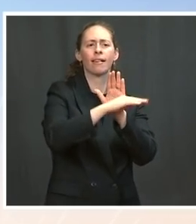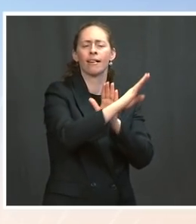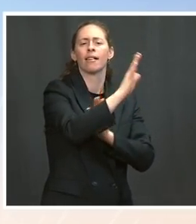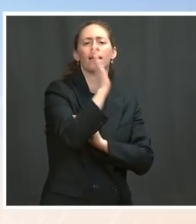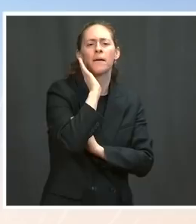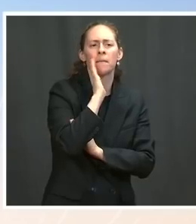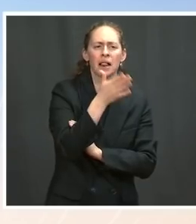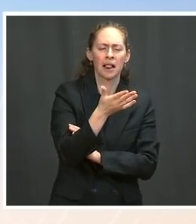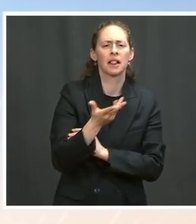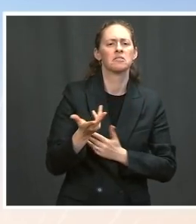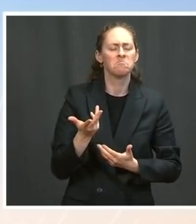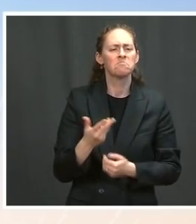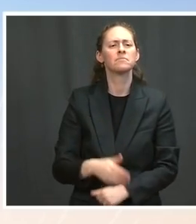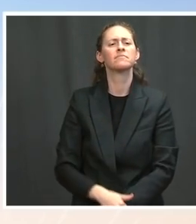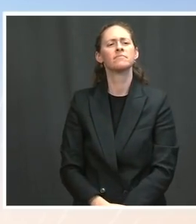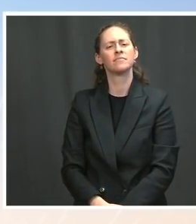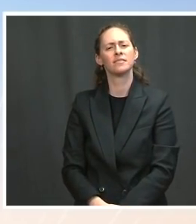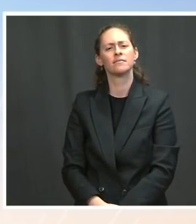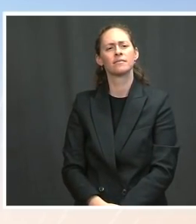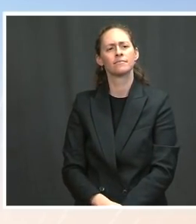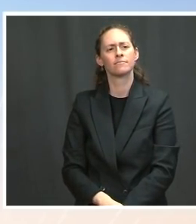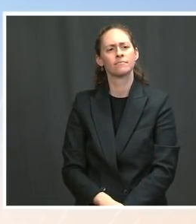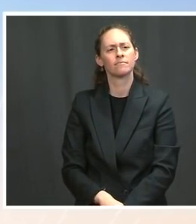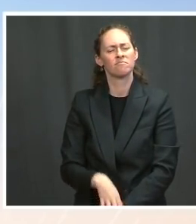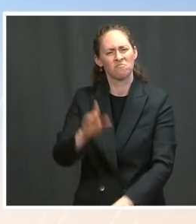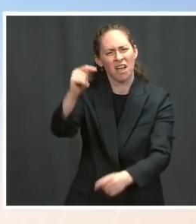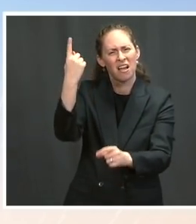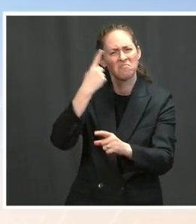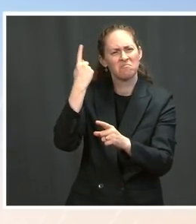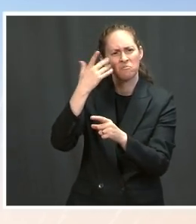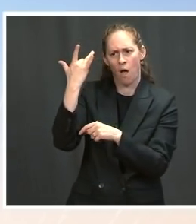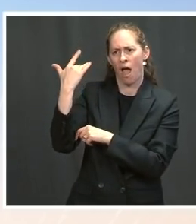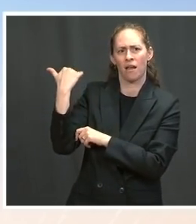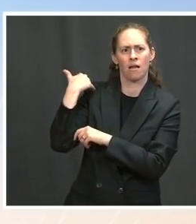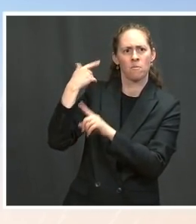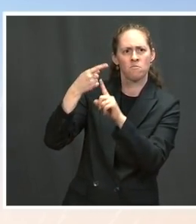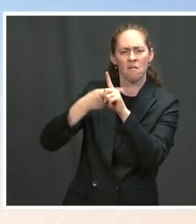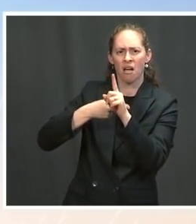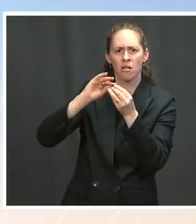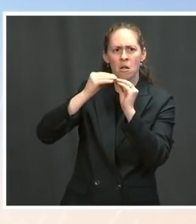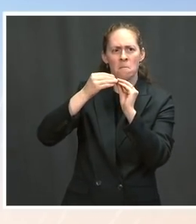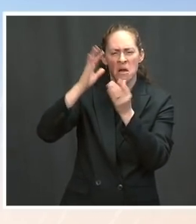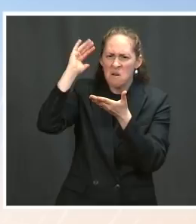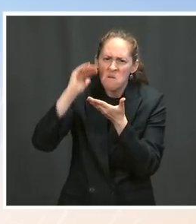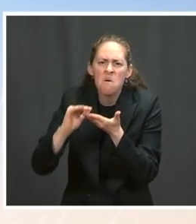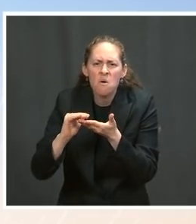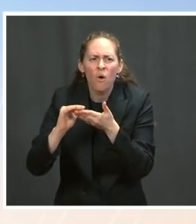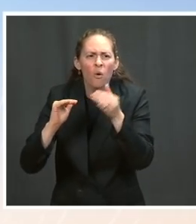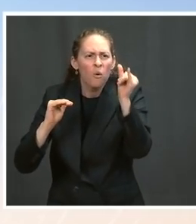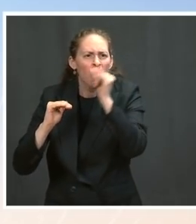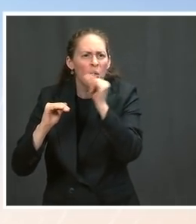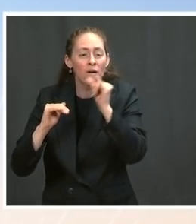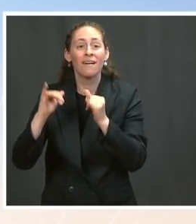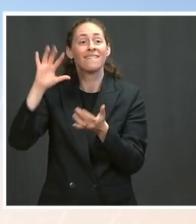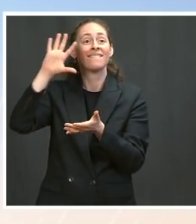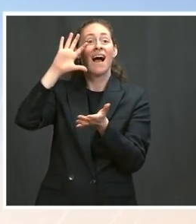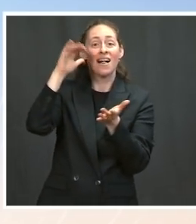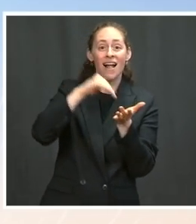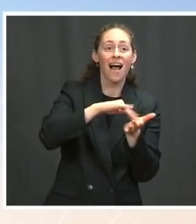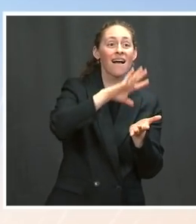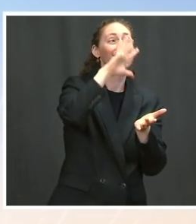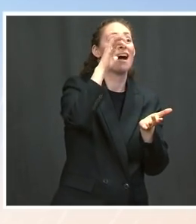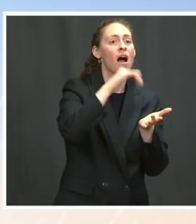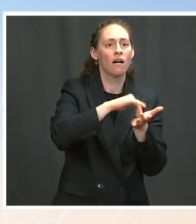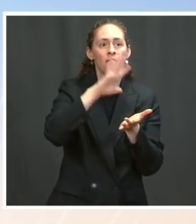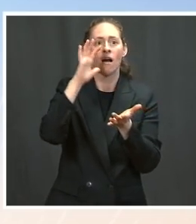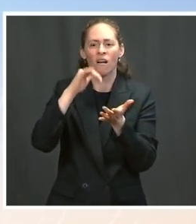last month and the numbers dropping from an average of 500,000 to just over half of that? Ms. Well, as